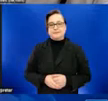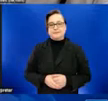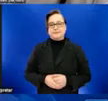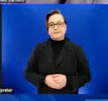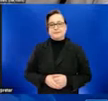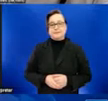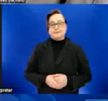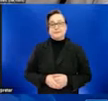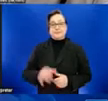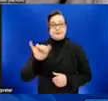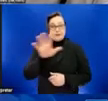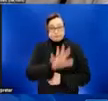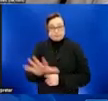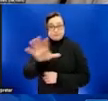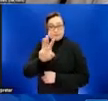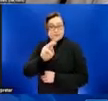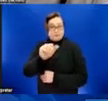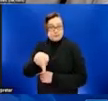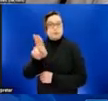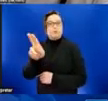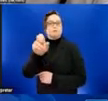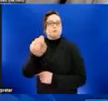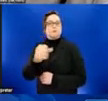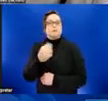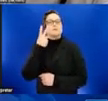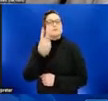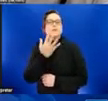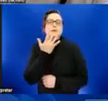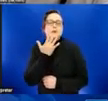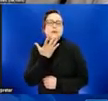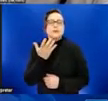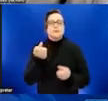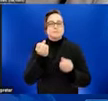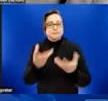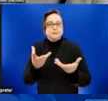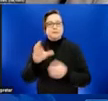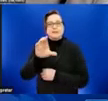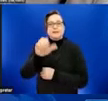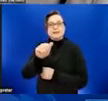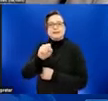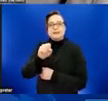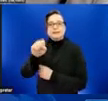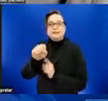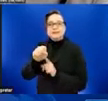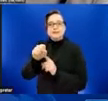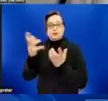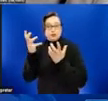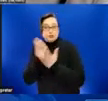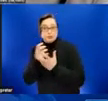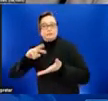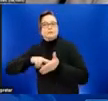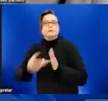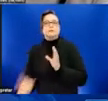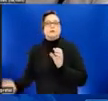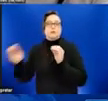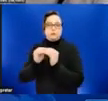This map of the United States is color-coded by number of cases per state with darker shades representing a higher number of cases.